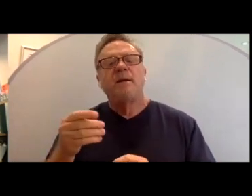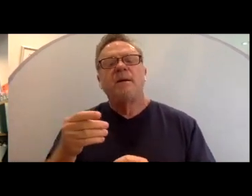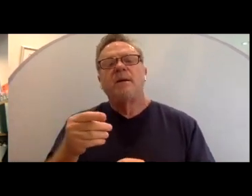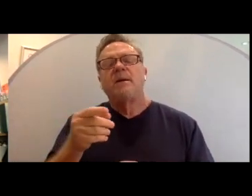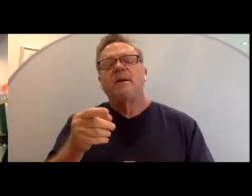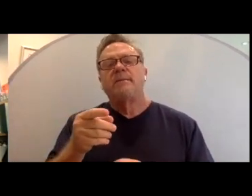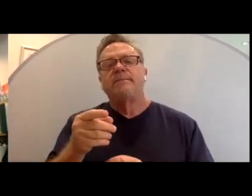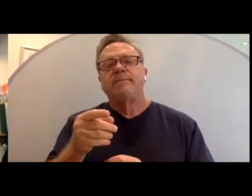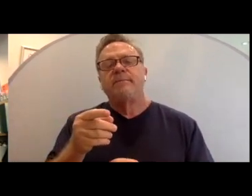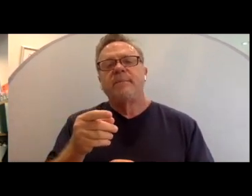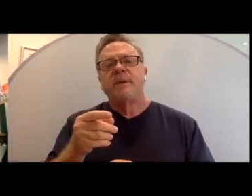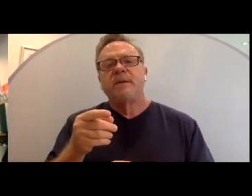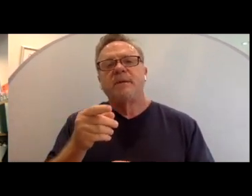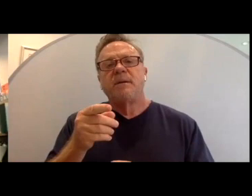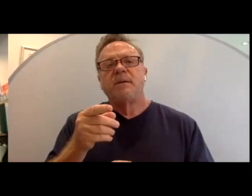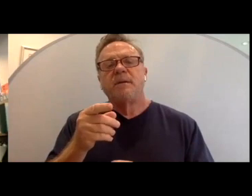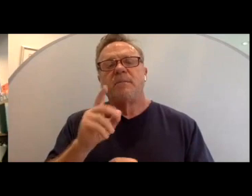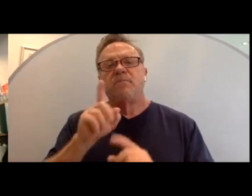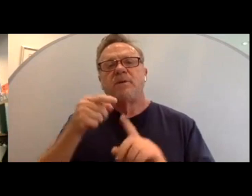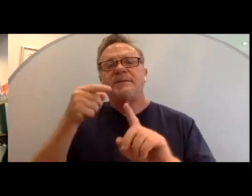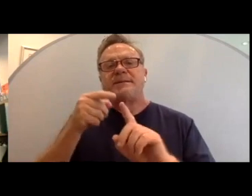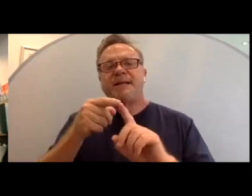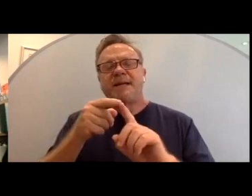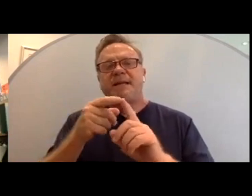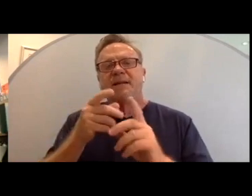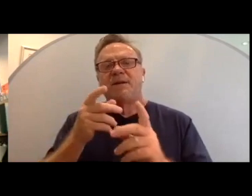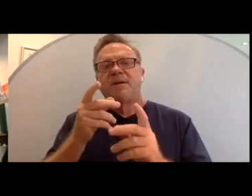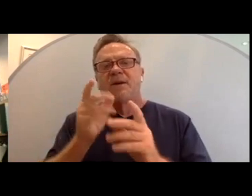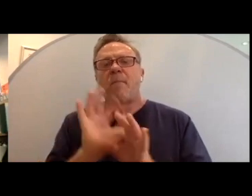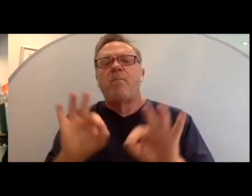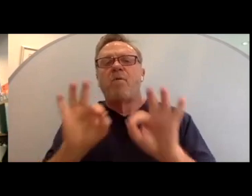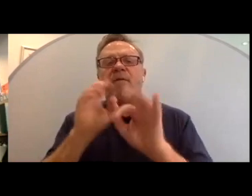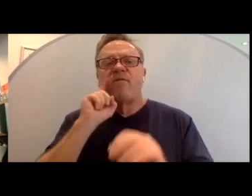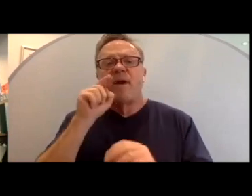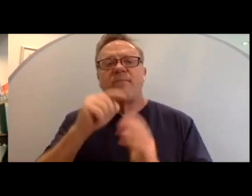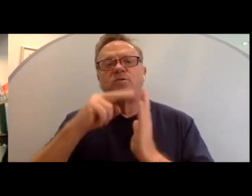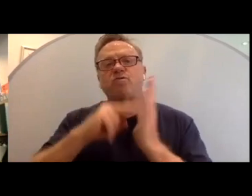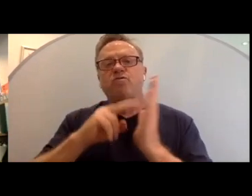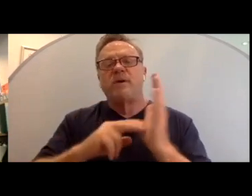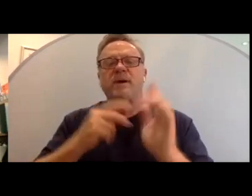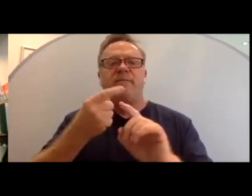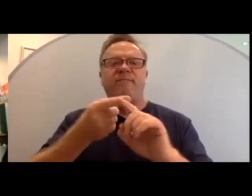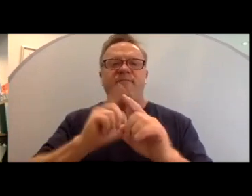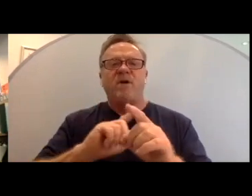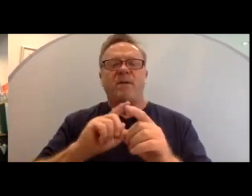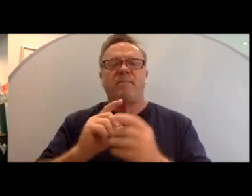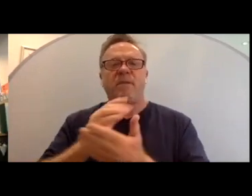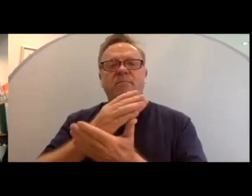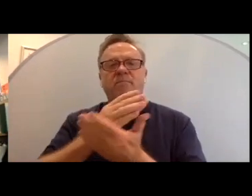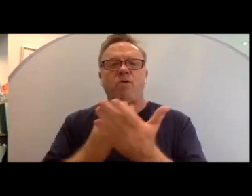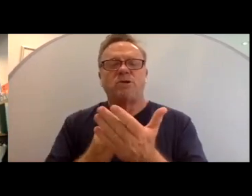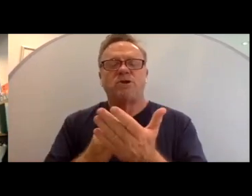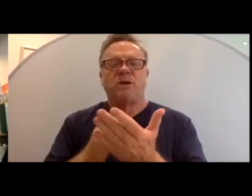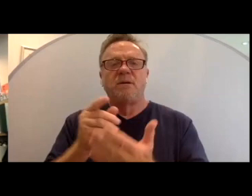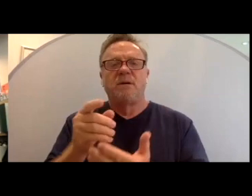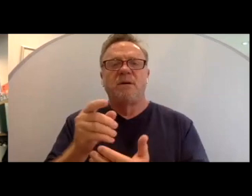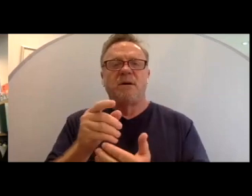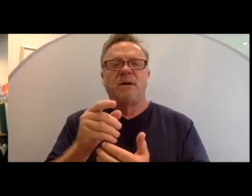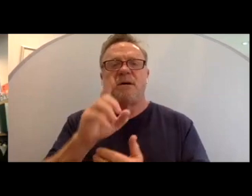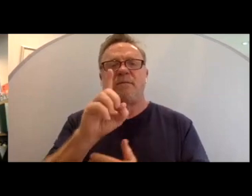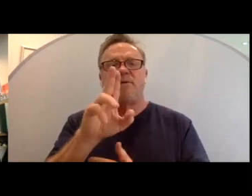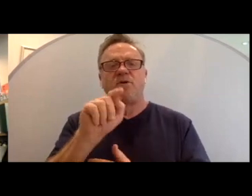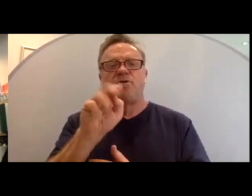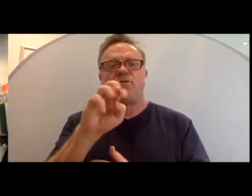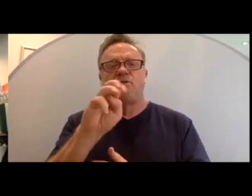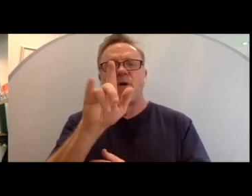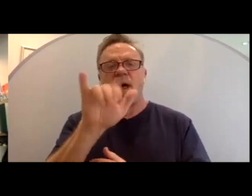it was particularly poignant for him to be reading from the portion of Deuteronomy, from the